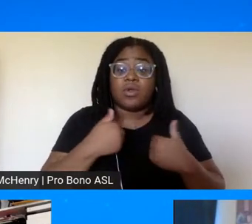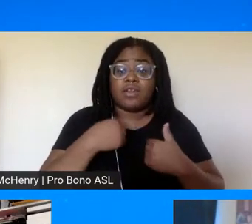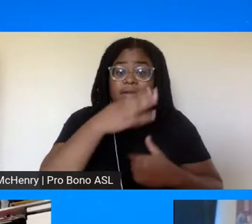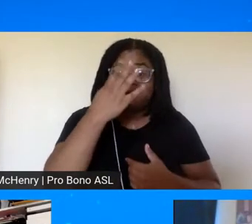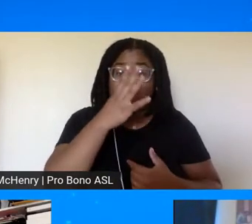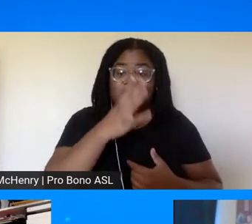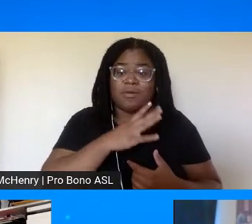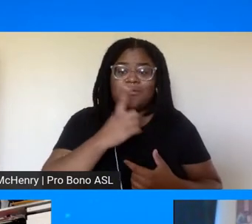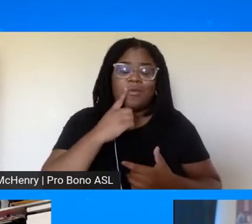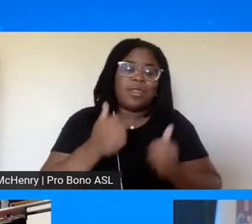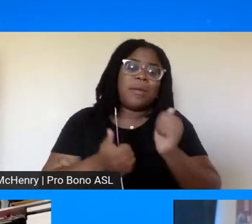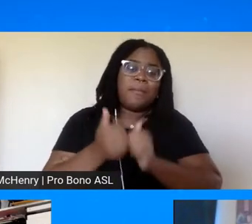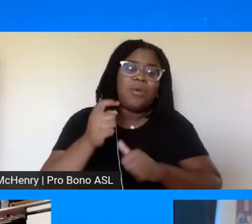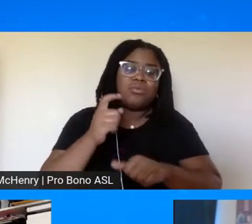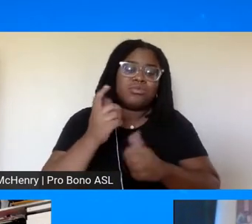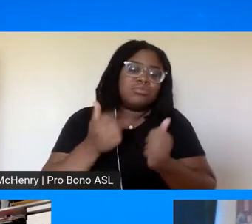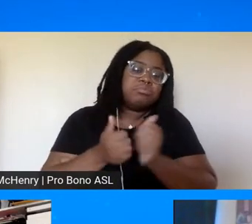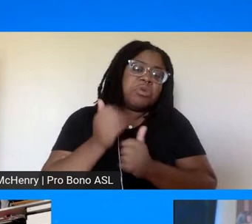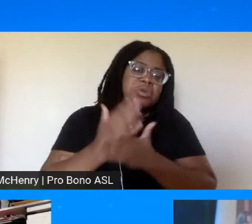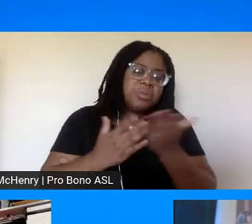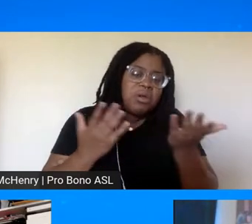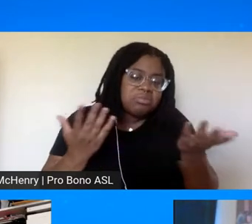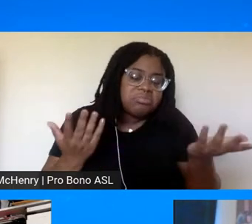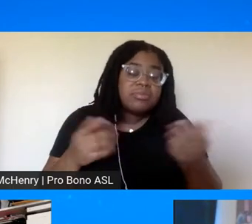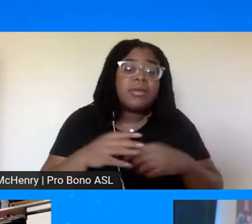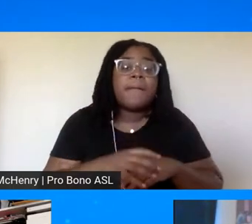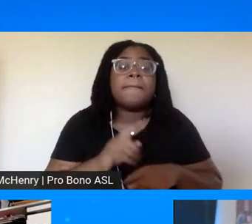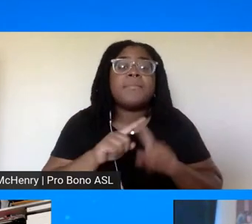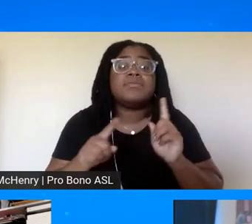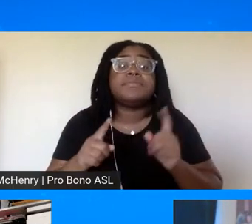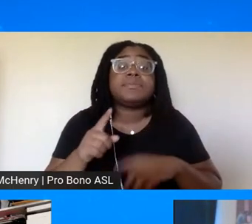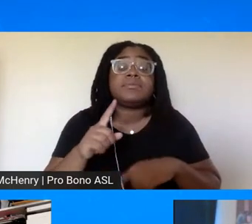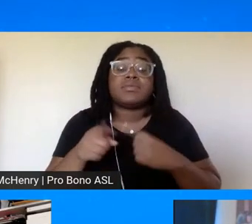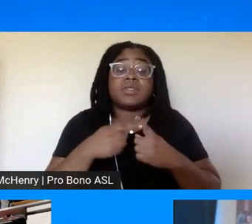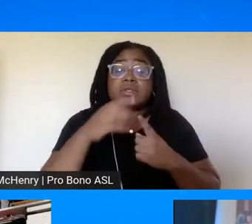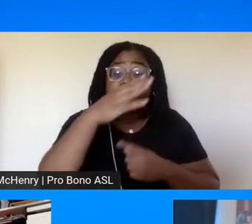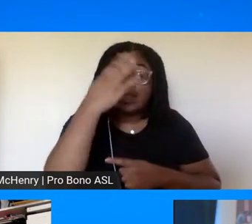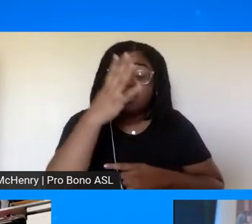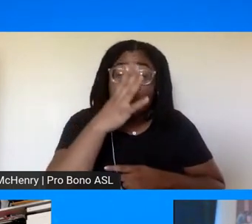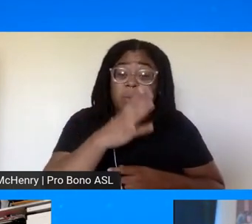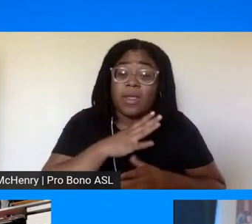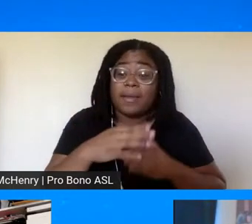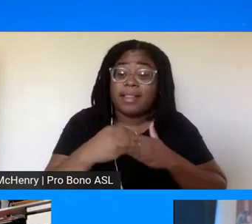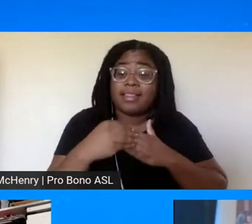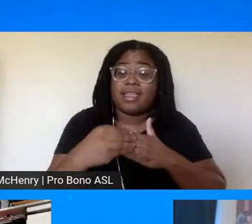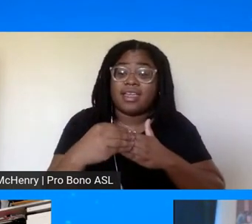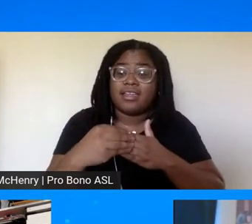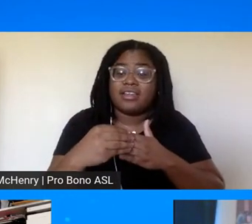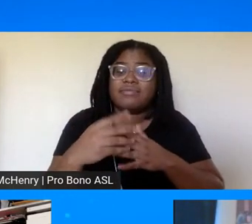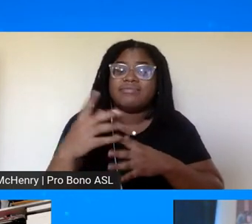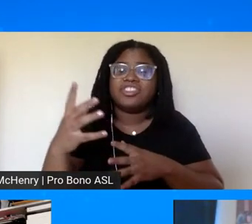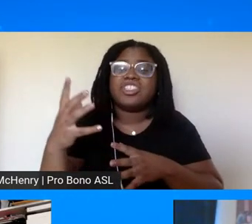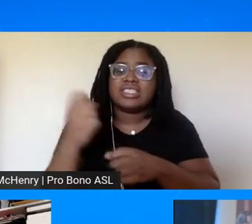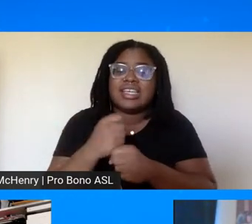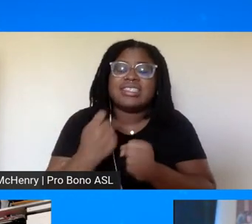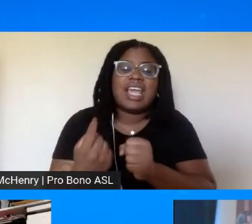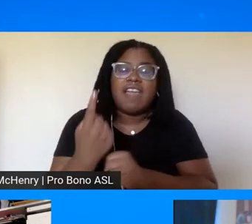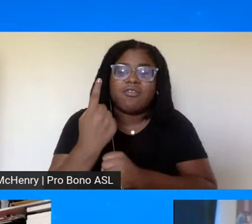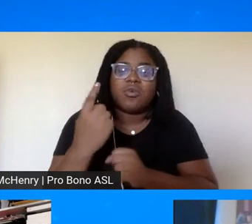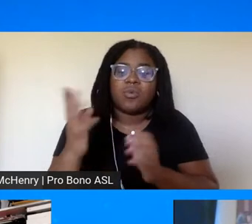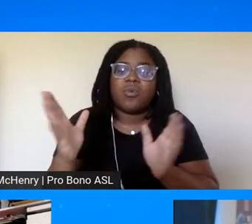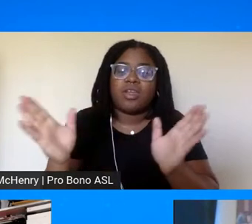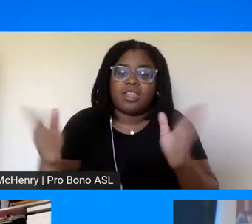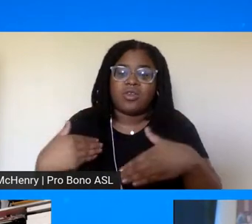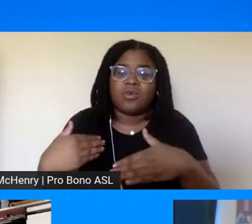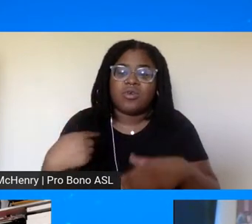most part there are exceptions to everything um when a black woman is leading a black woman takes everybody into the room we are the